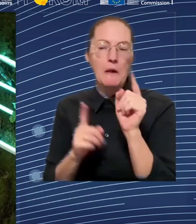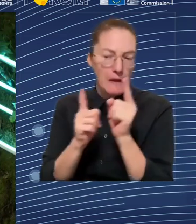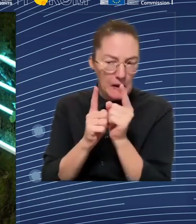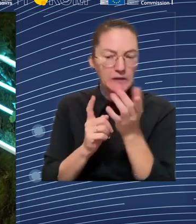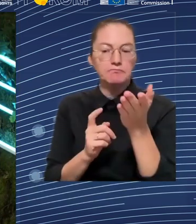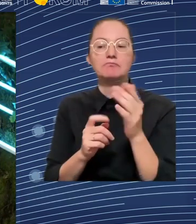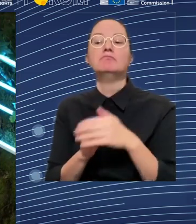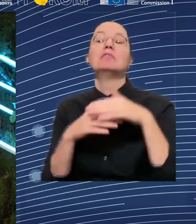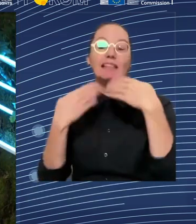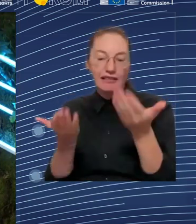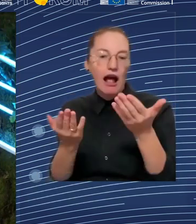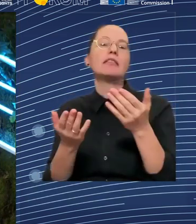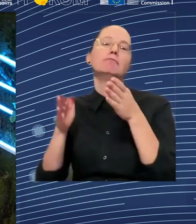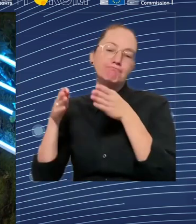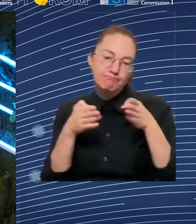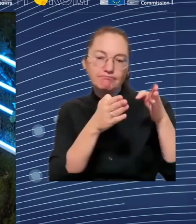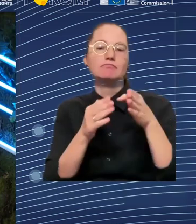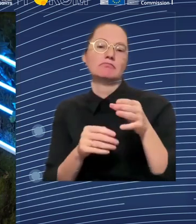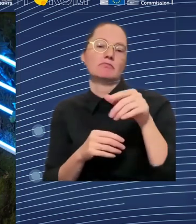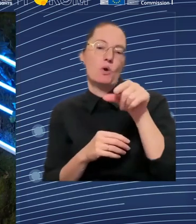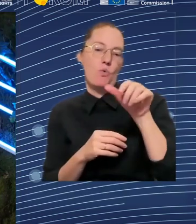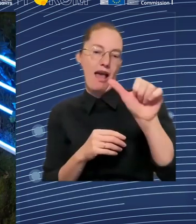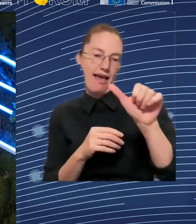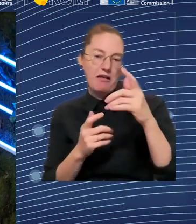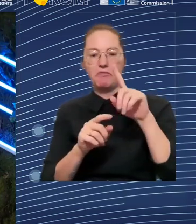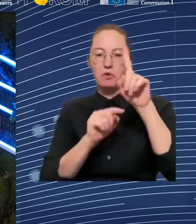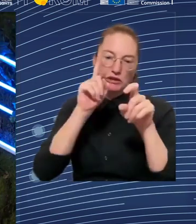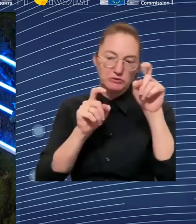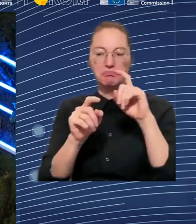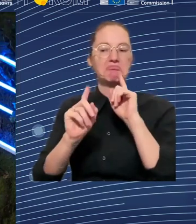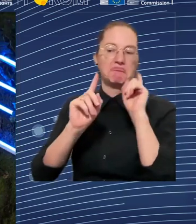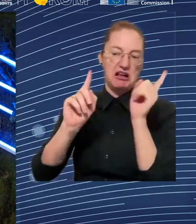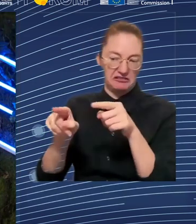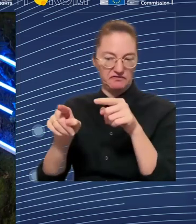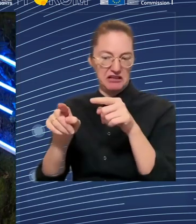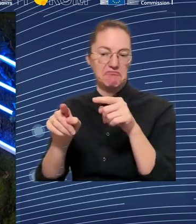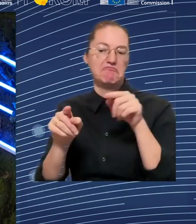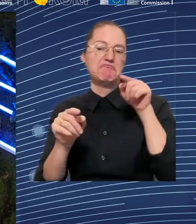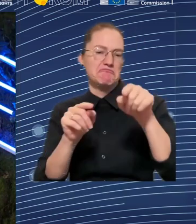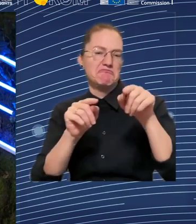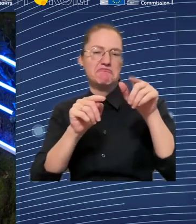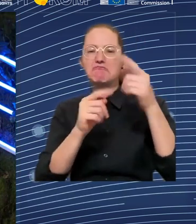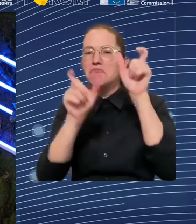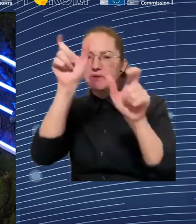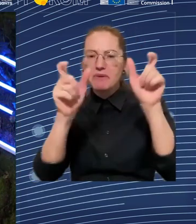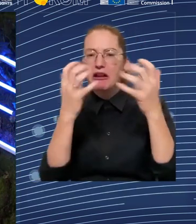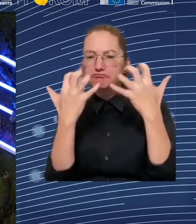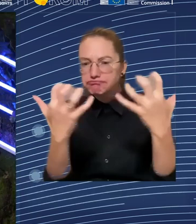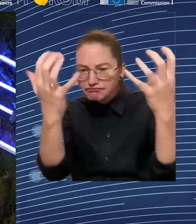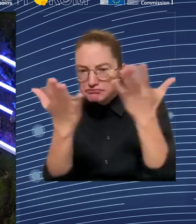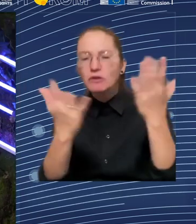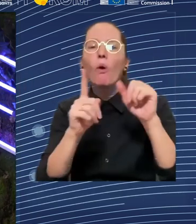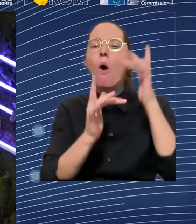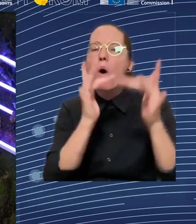in or with different measures. And I list some of them. Active labor market